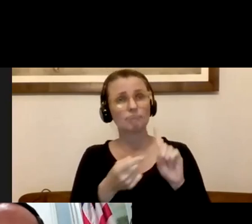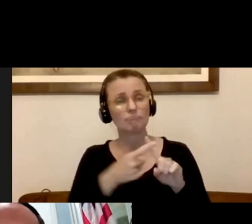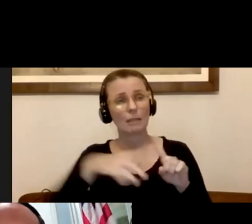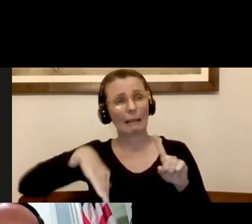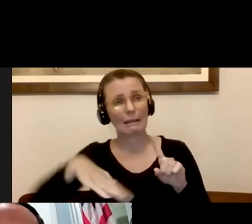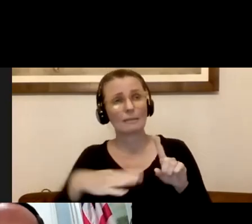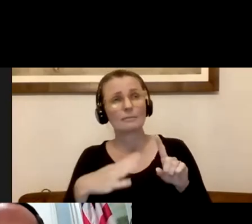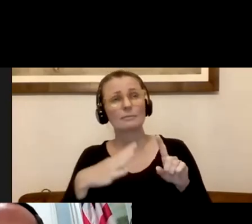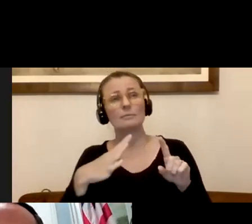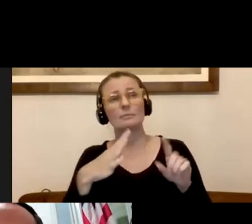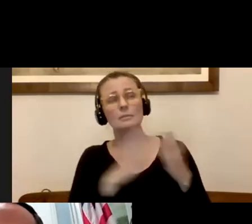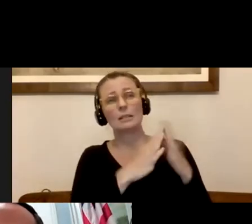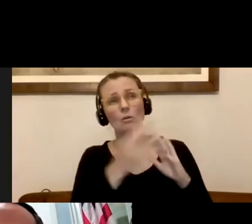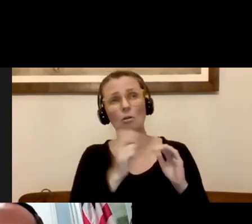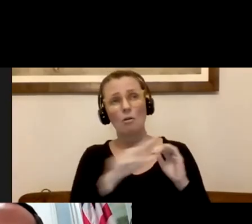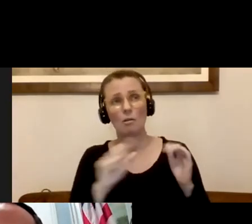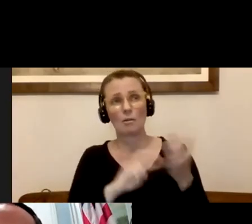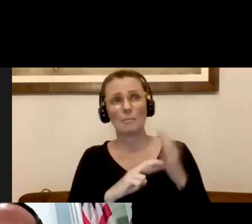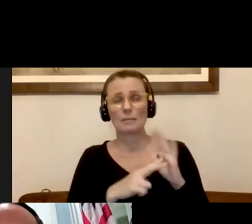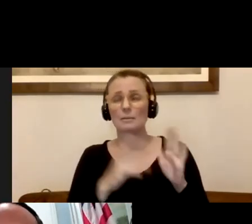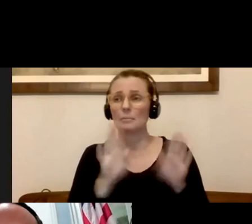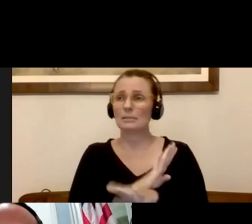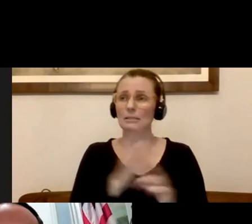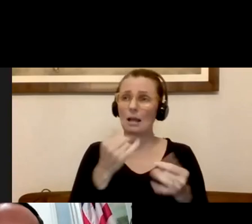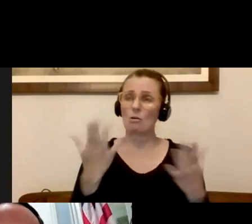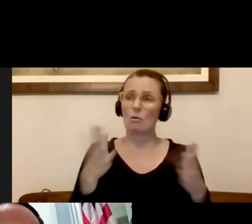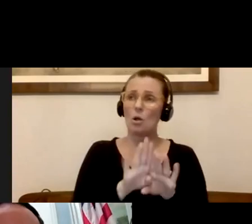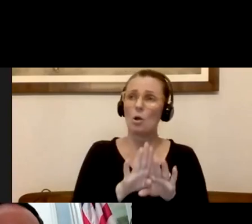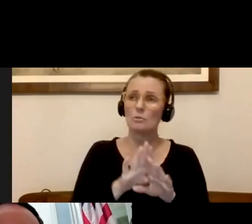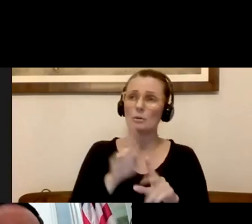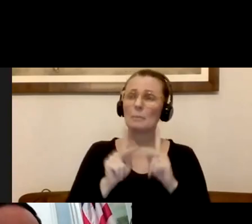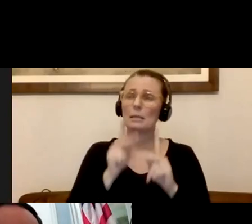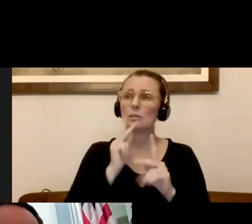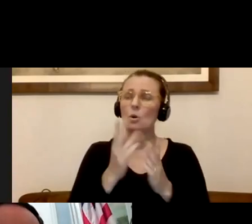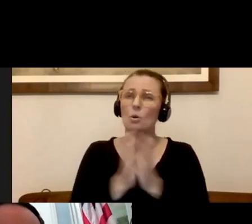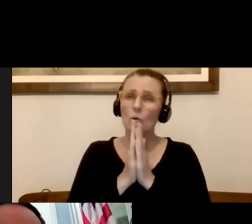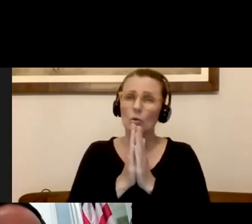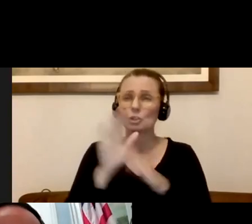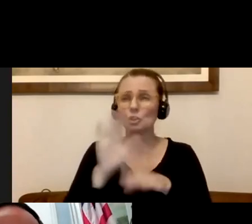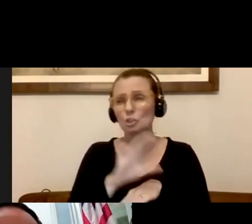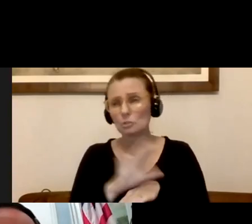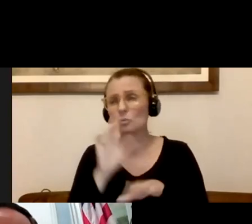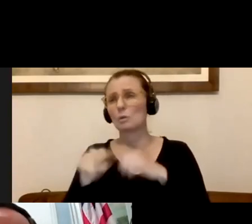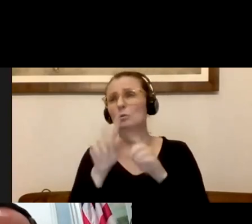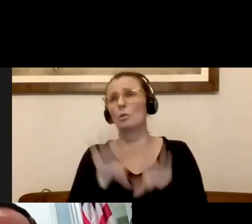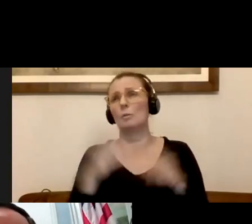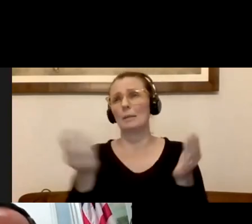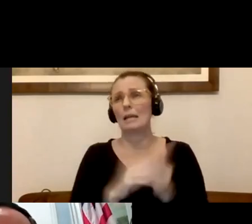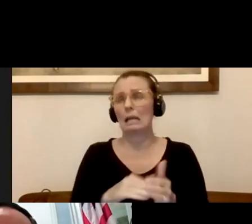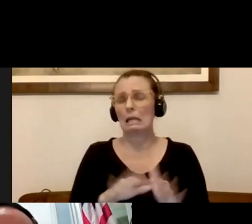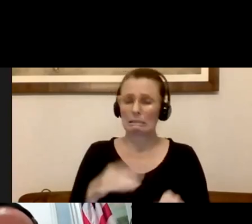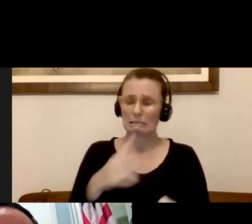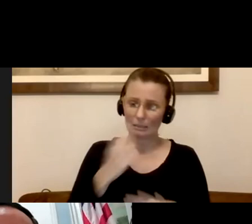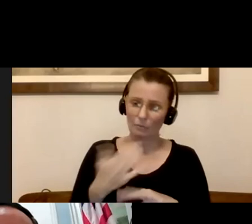Somerville will reopen, meaning business that are currently closed, places of worship. Thank you, Claudia, for the question. As I mentioned, uh, the governor will be given,